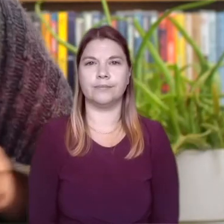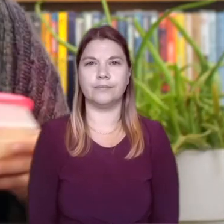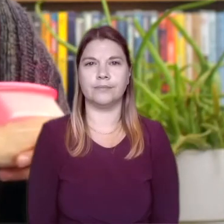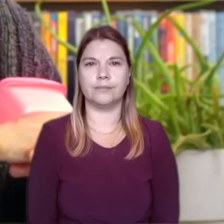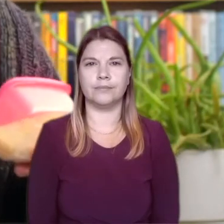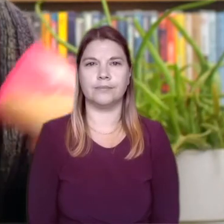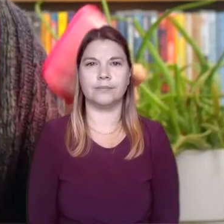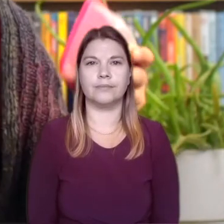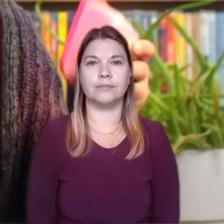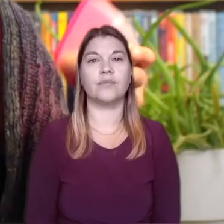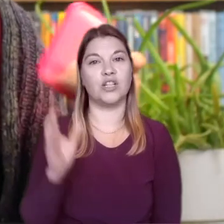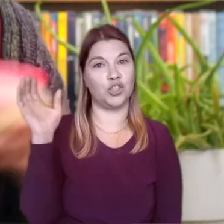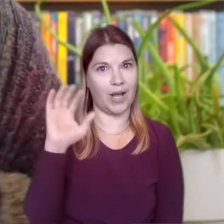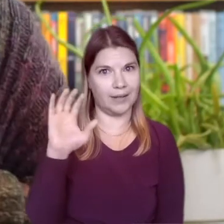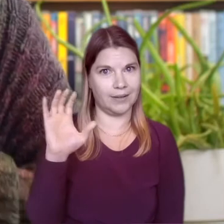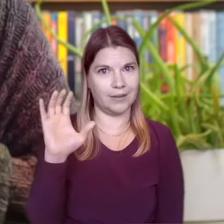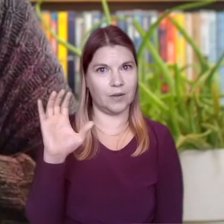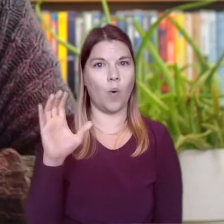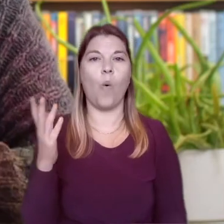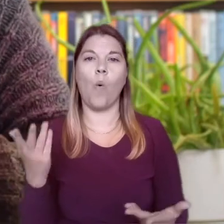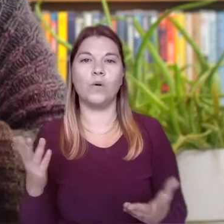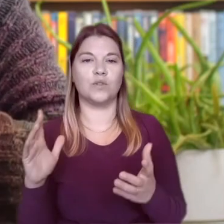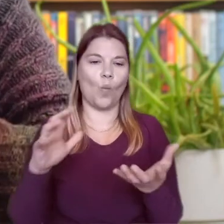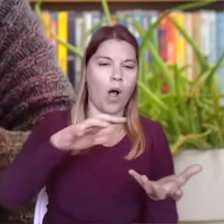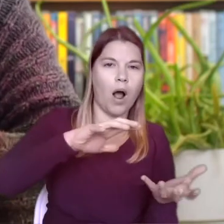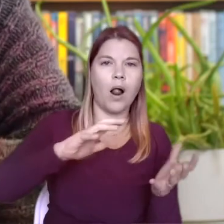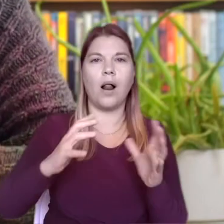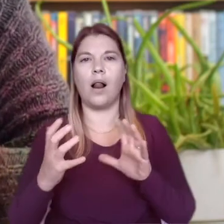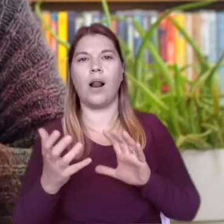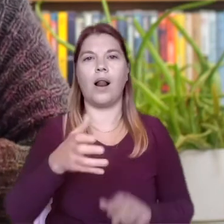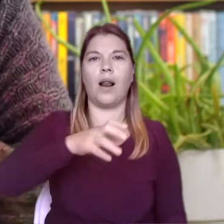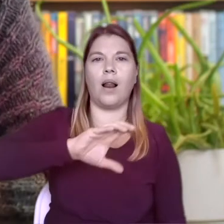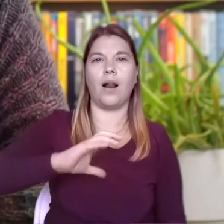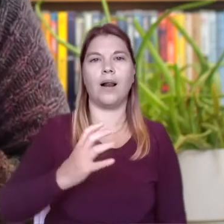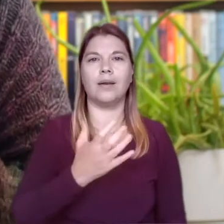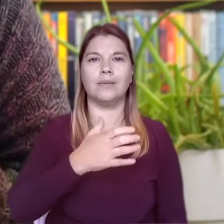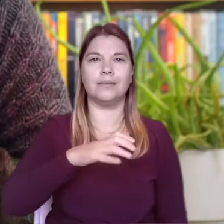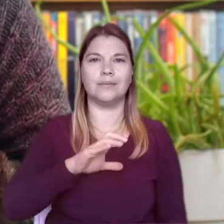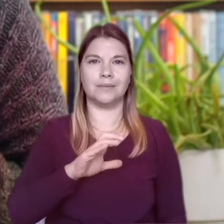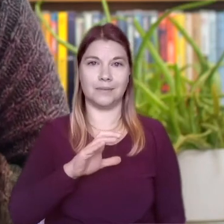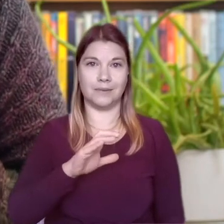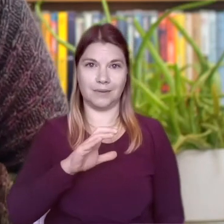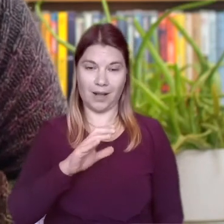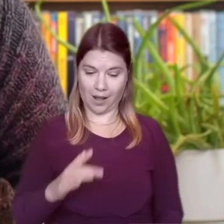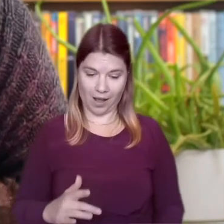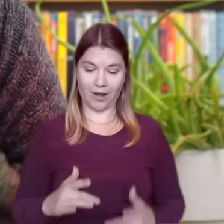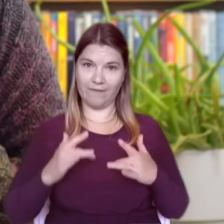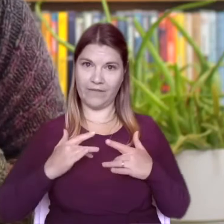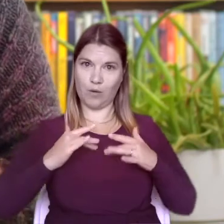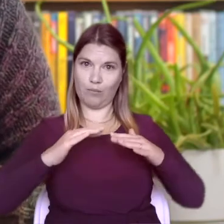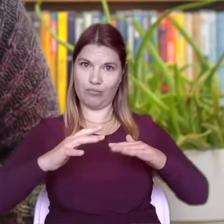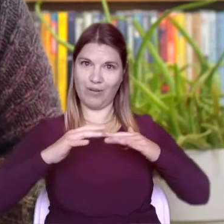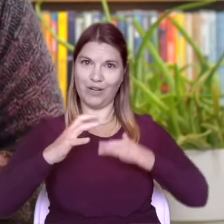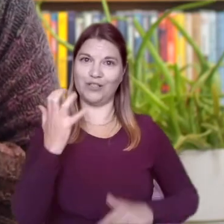When I shake or swirl the box, I can feel the rice moving